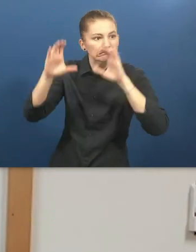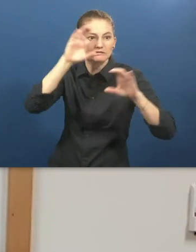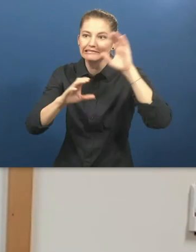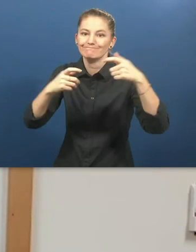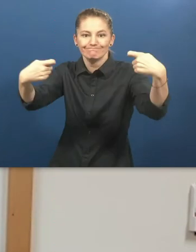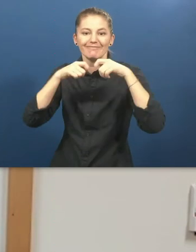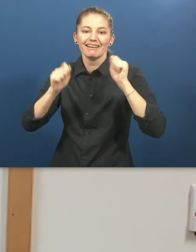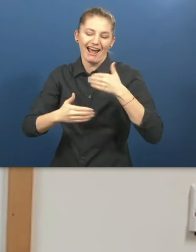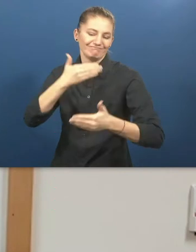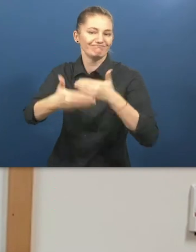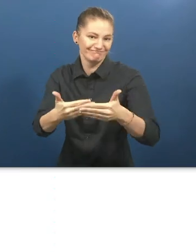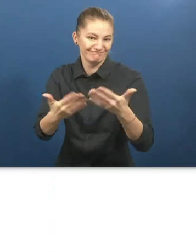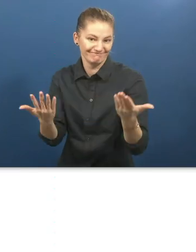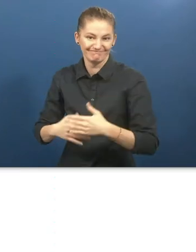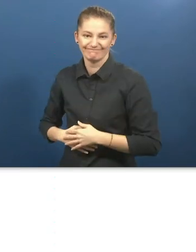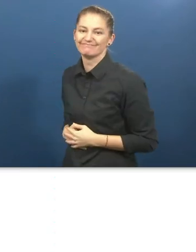project into the future.